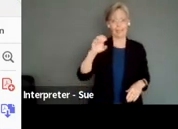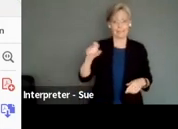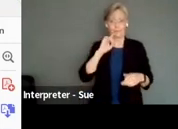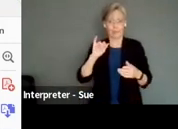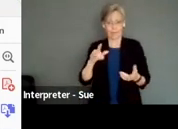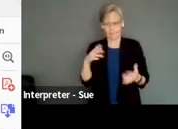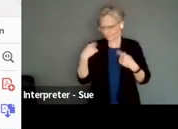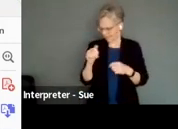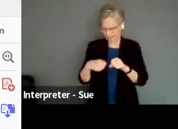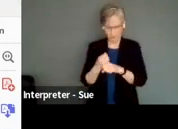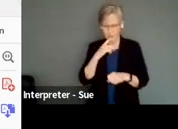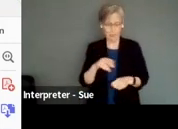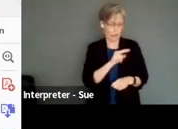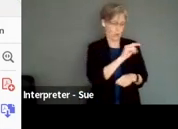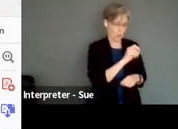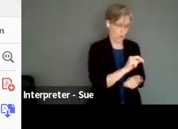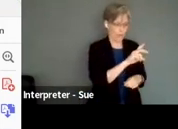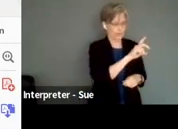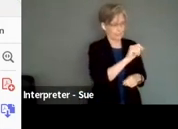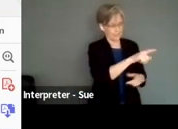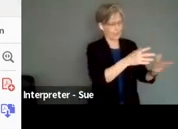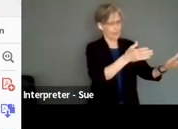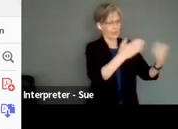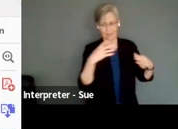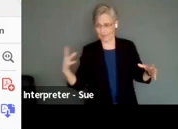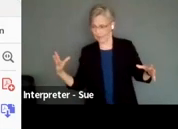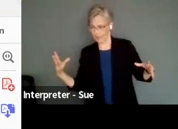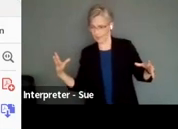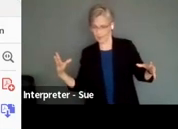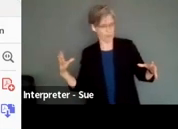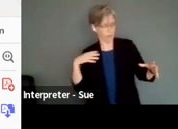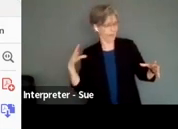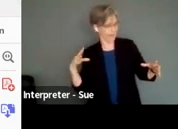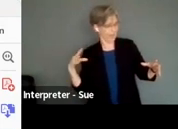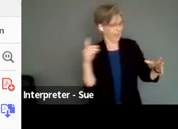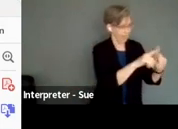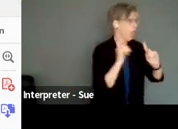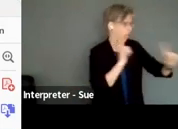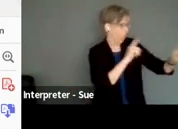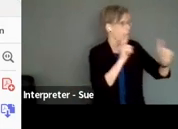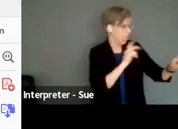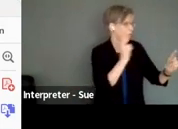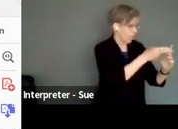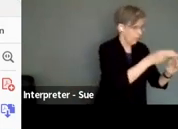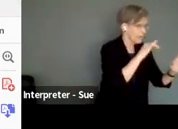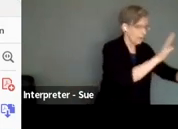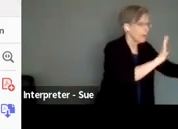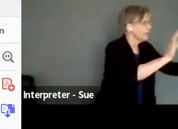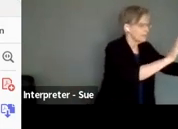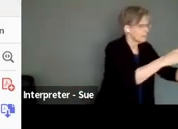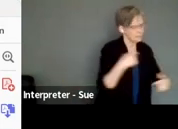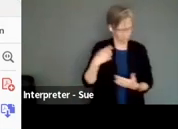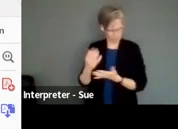it's become all about the non disabled giving us access to your worlds. And we've had that for 50 years now. So now we're trying to say, hey, give us